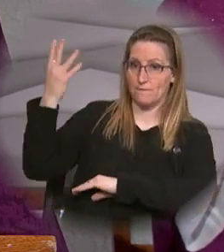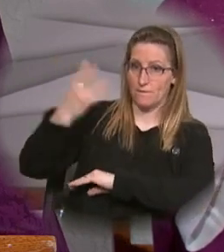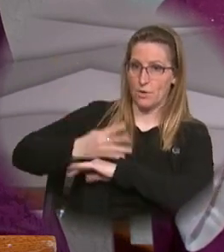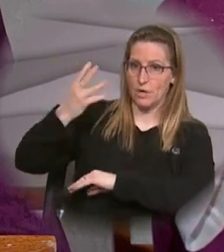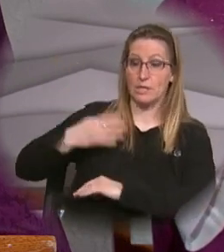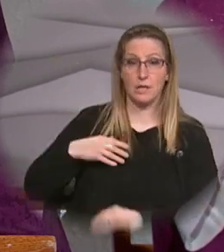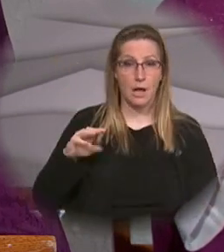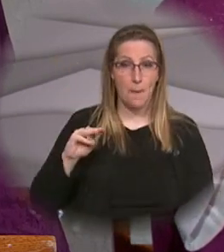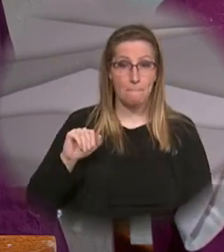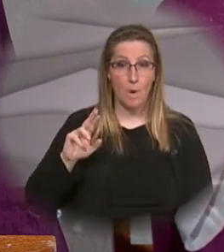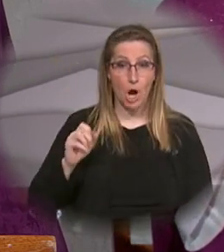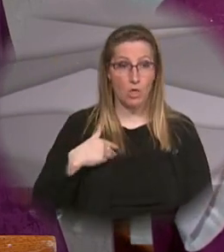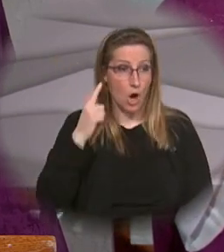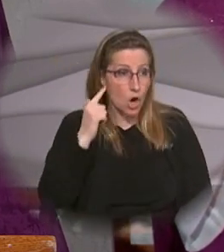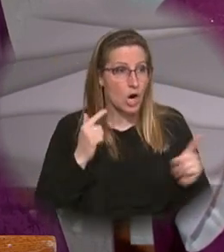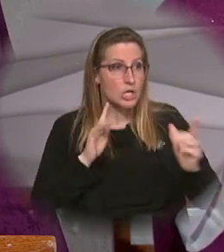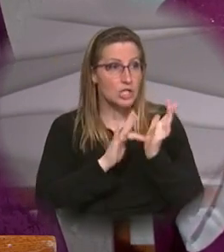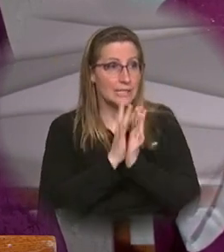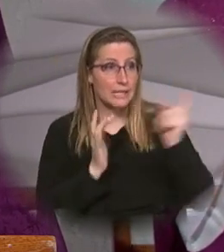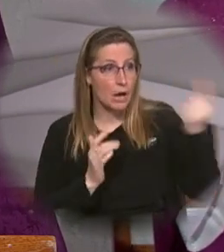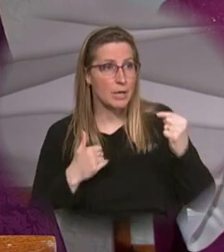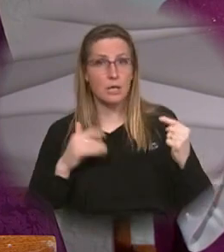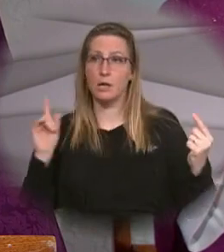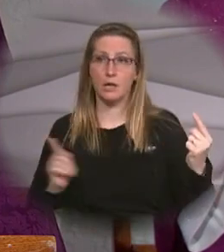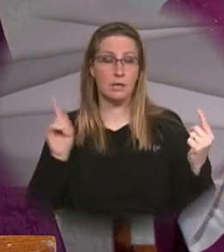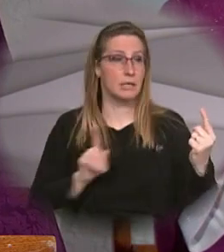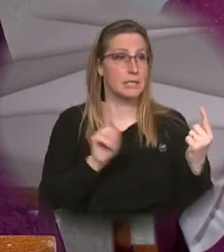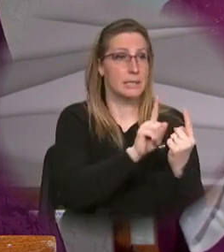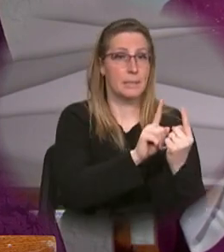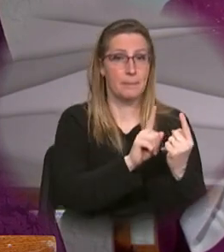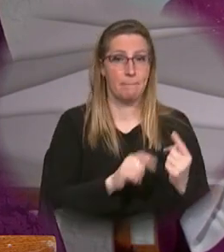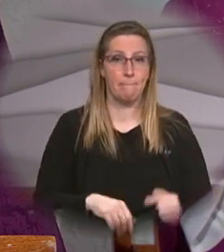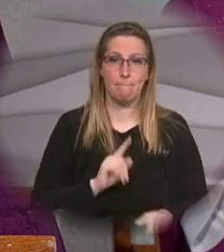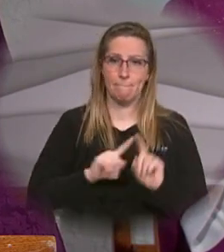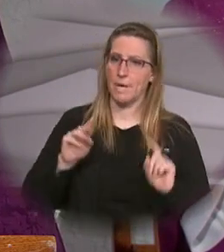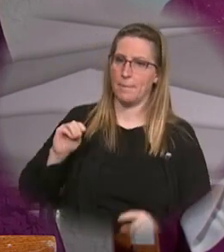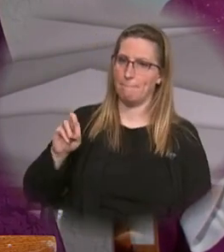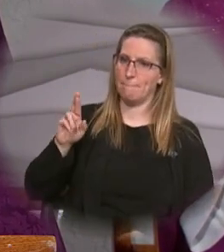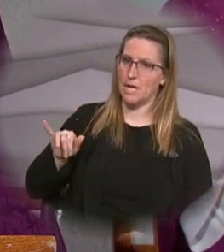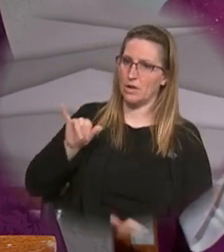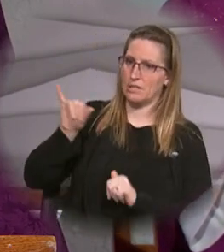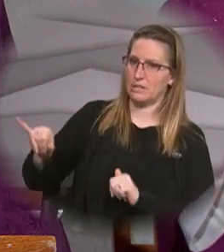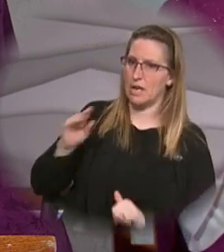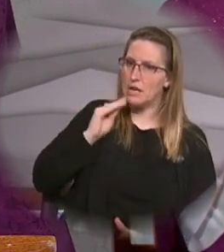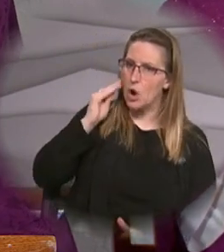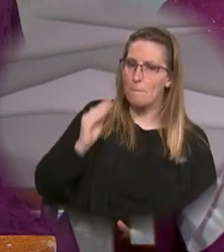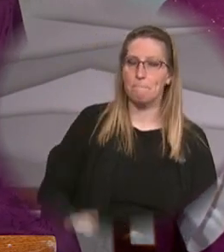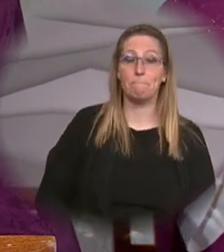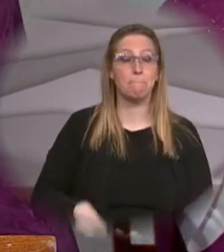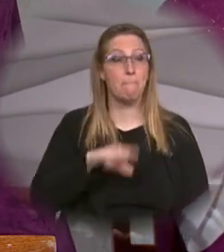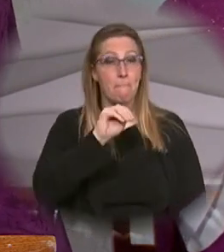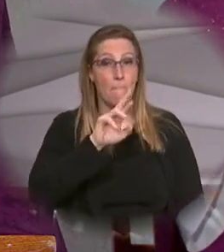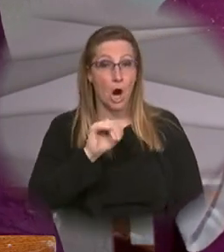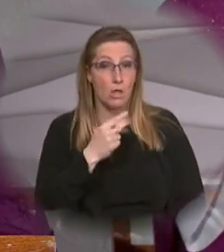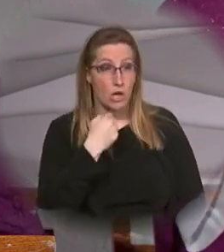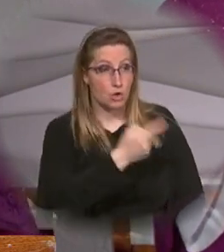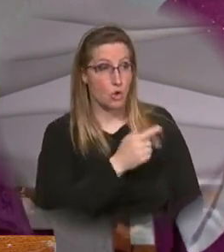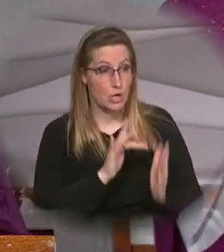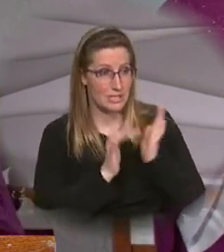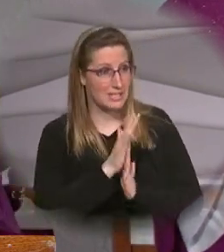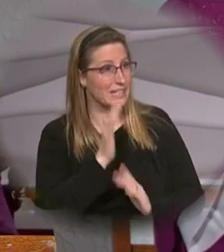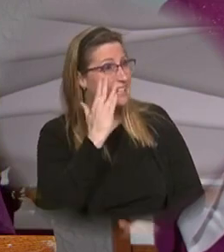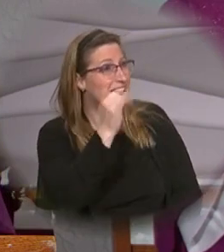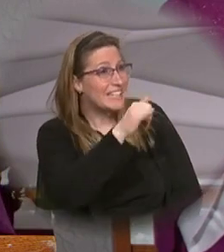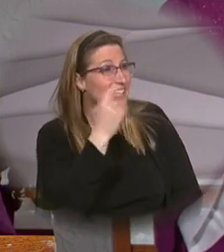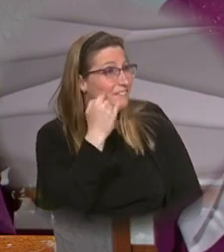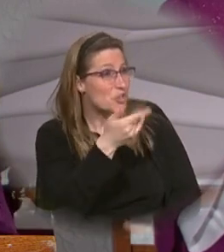Martha heard that Jesus was coming she went to meet him but Mary sat at home Martha said to Jesus Lord